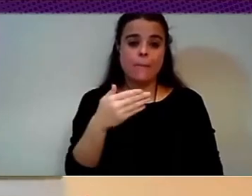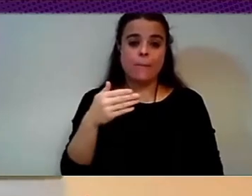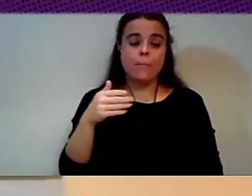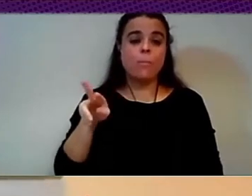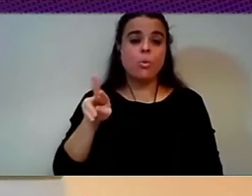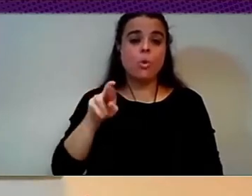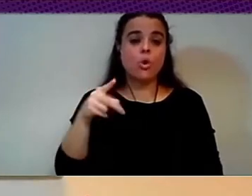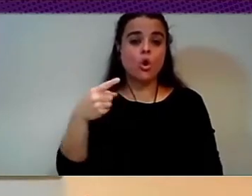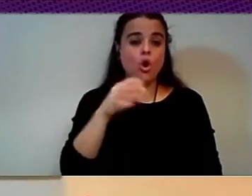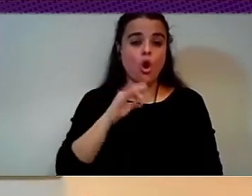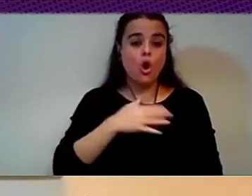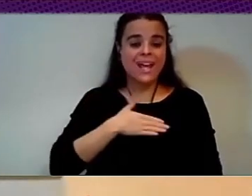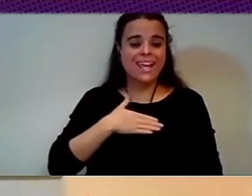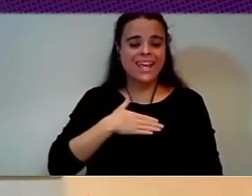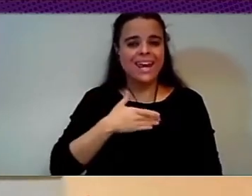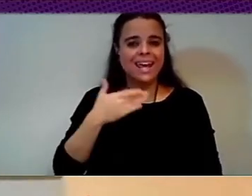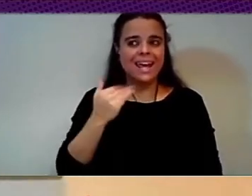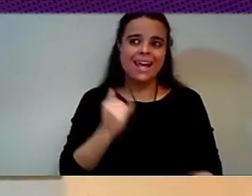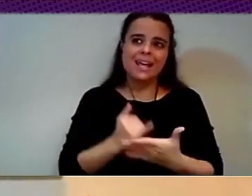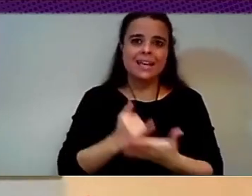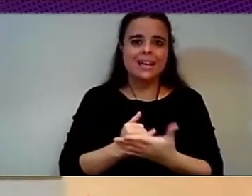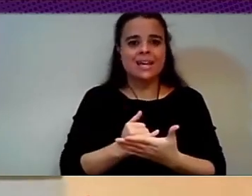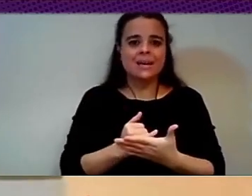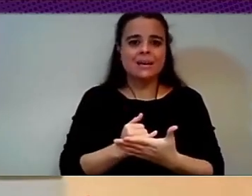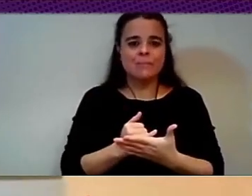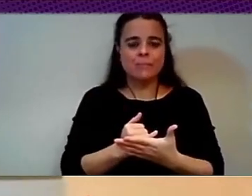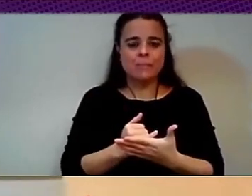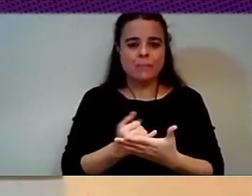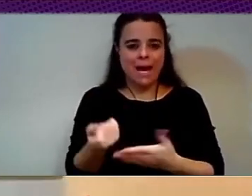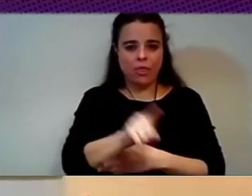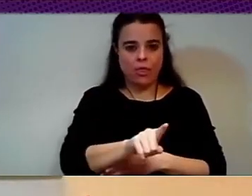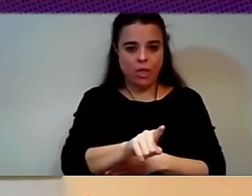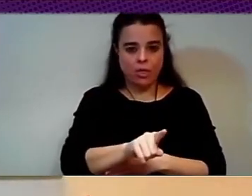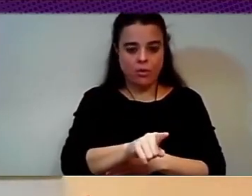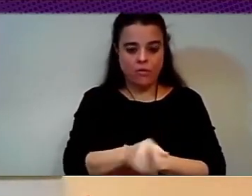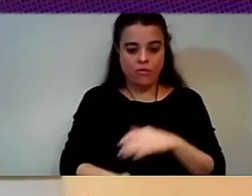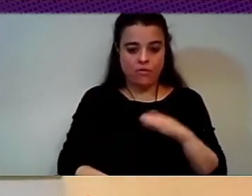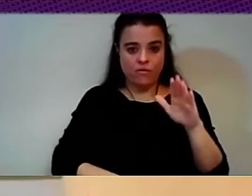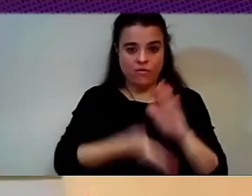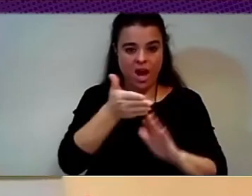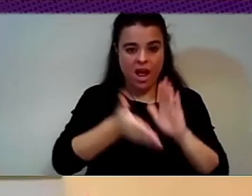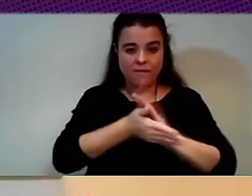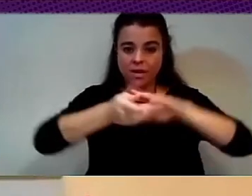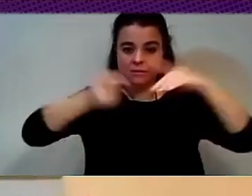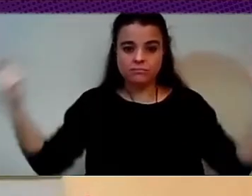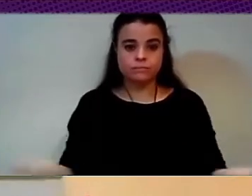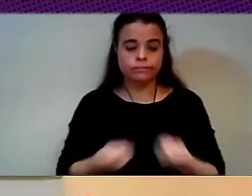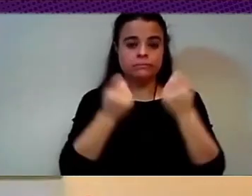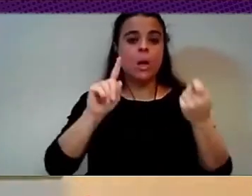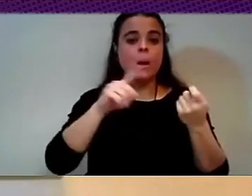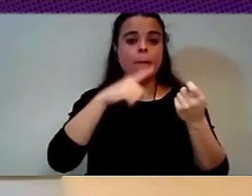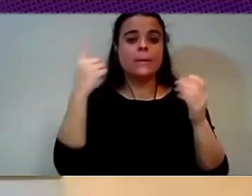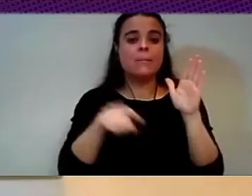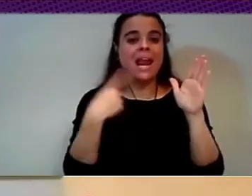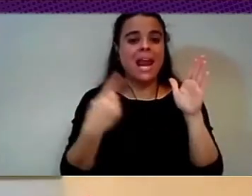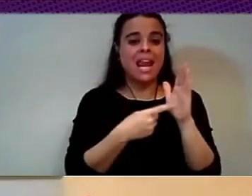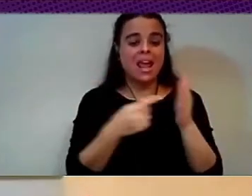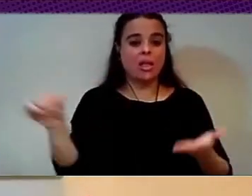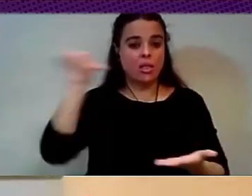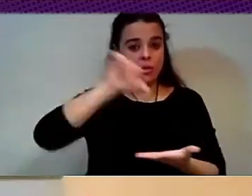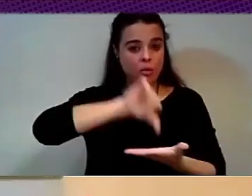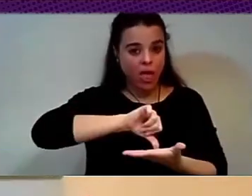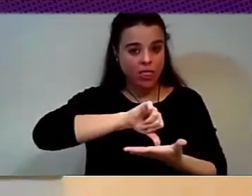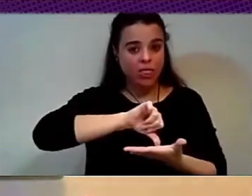law at the city level that does something like that. Because it is important to understand that for us, it is not only about